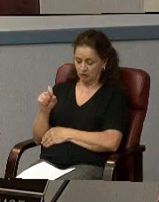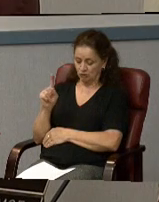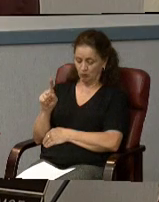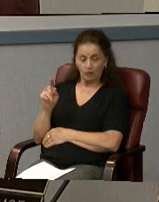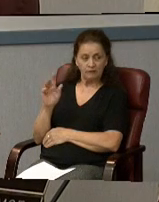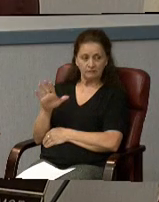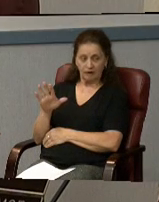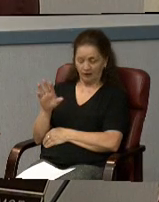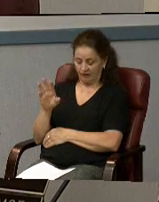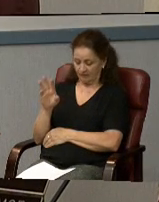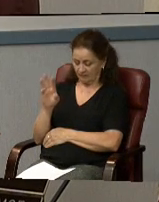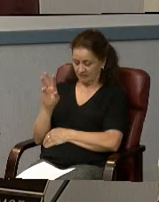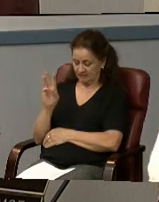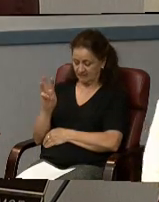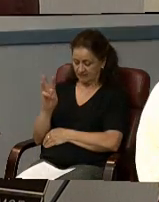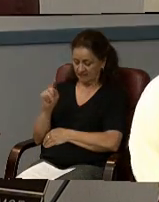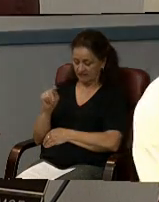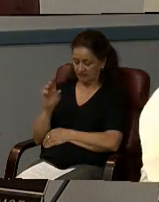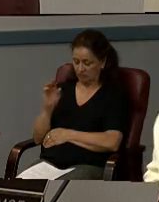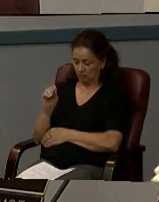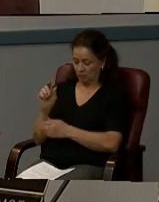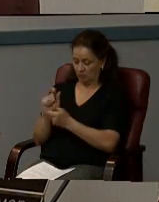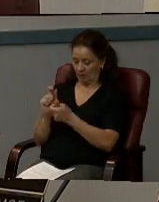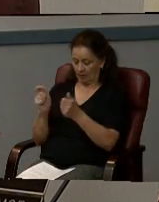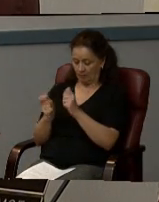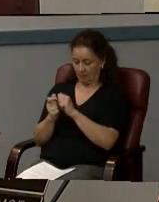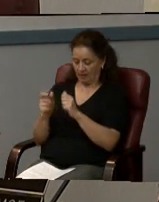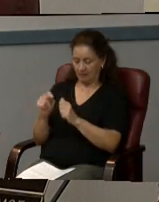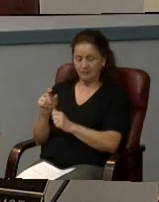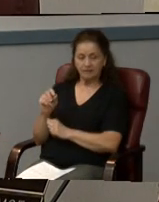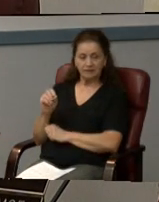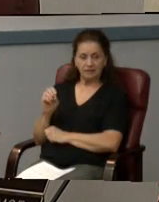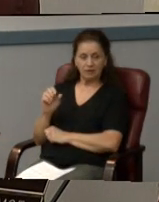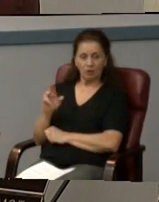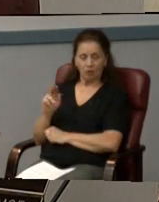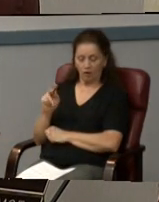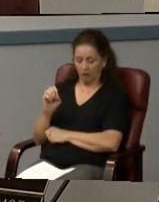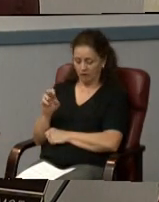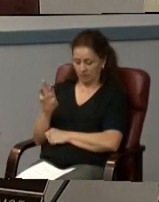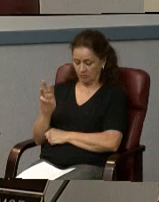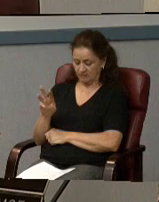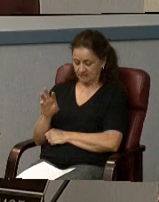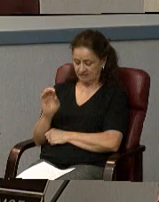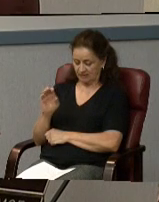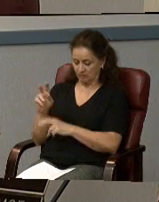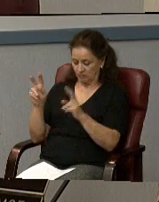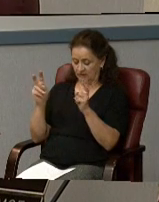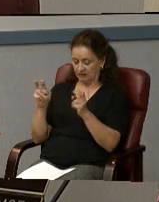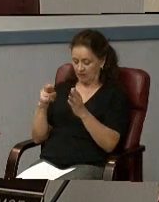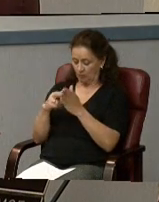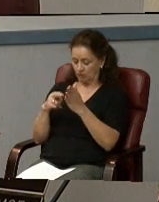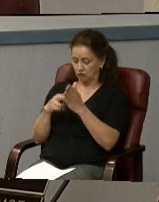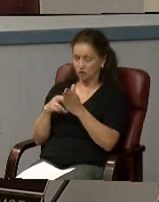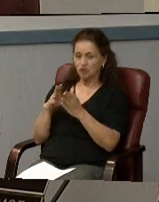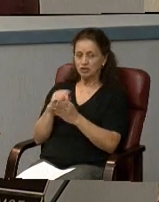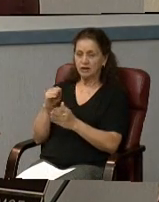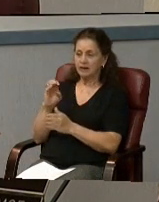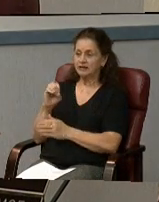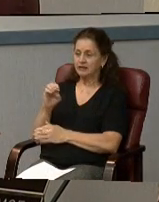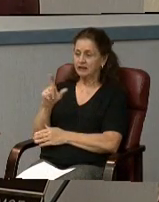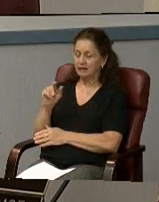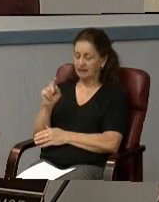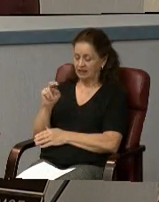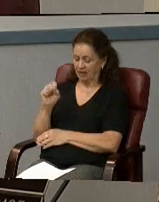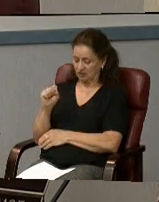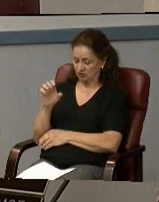a charter resolution to amend the Article 600, entitled Registration and Elections of